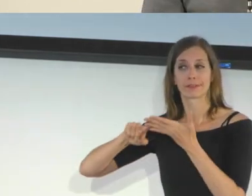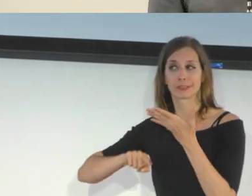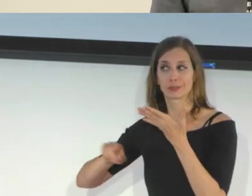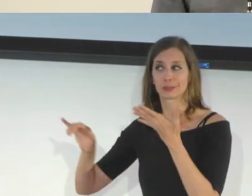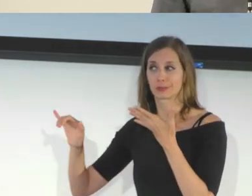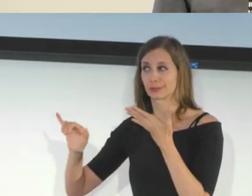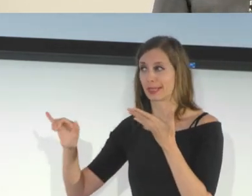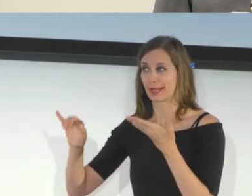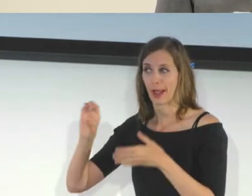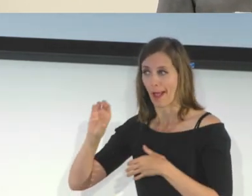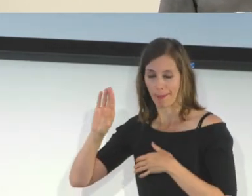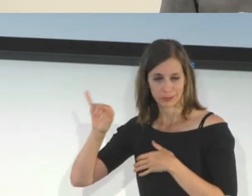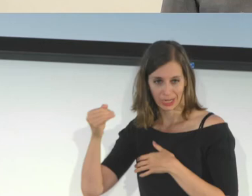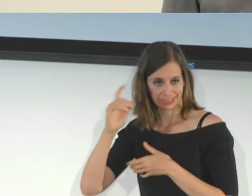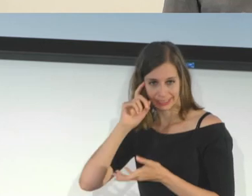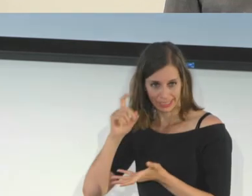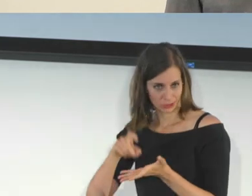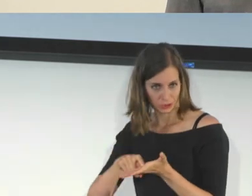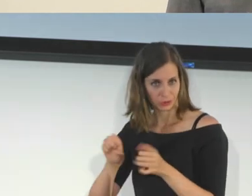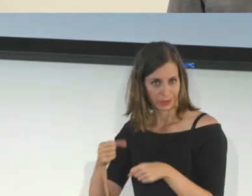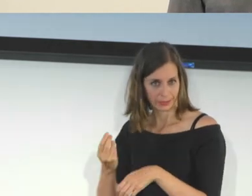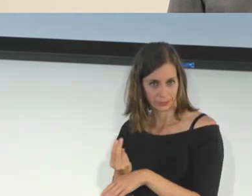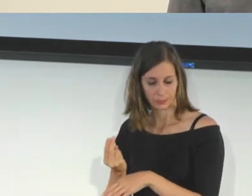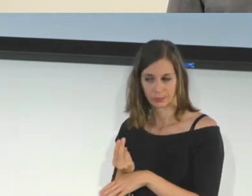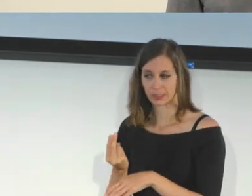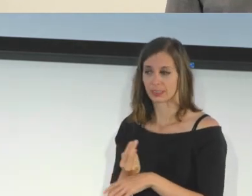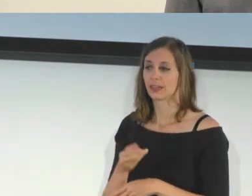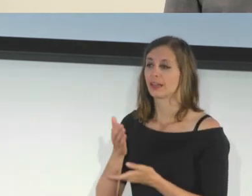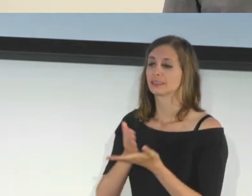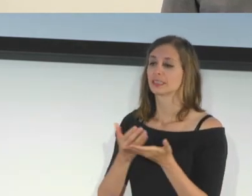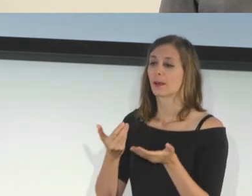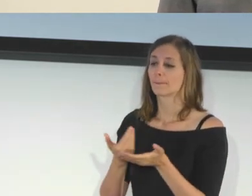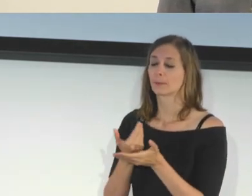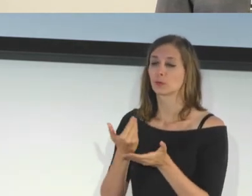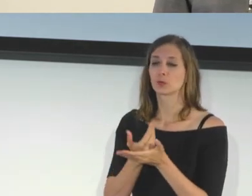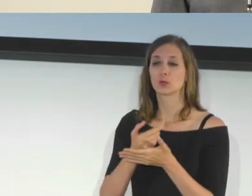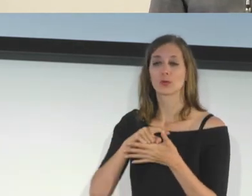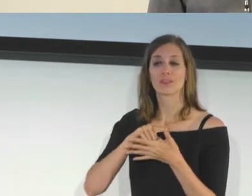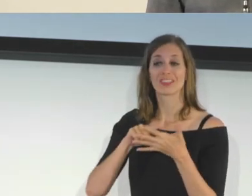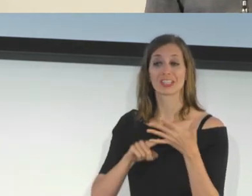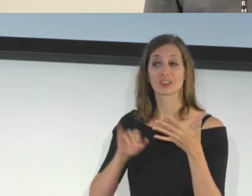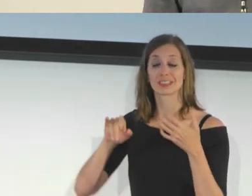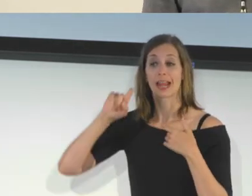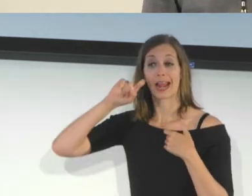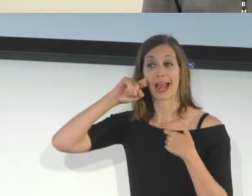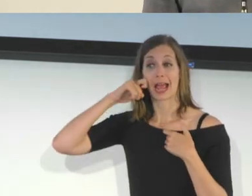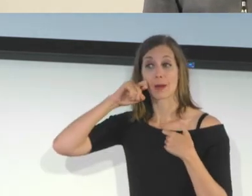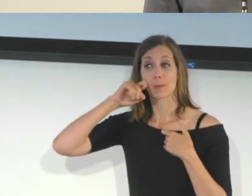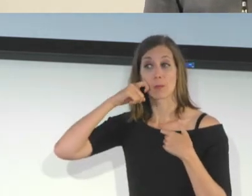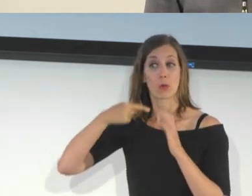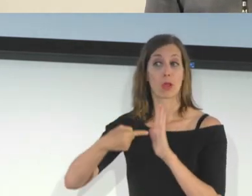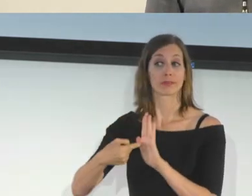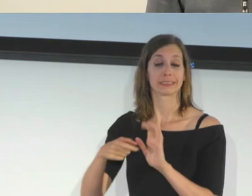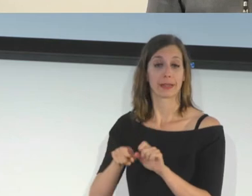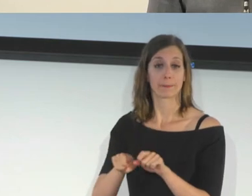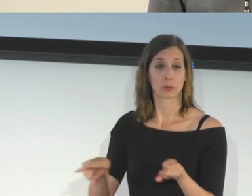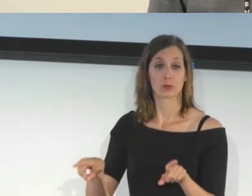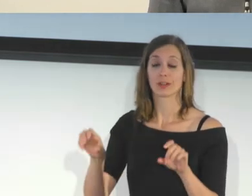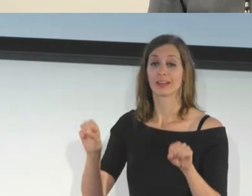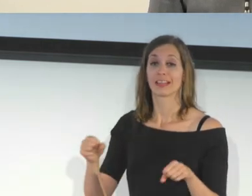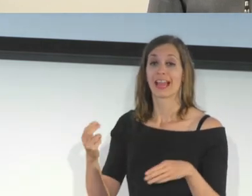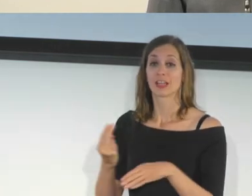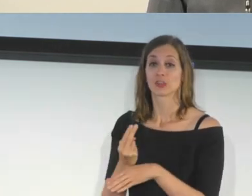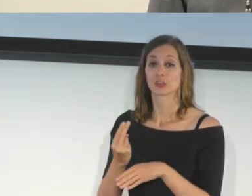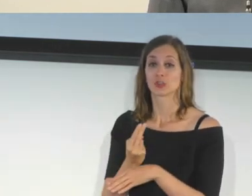object detection and some of the new features that Apple just debuted are that now you will be able to use the LiDAR